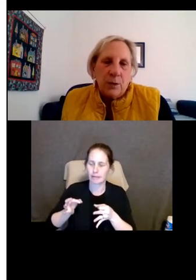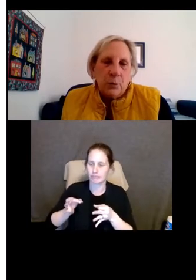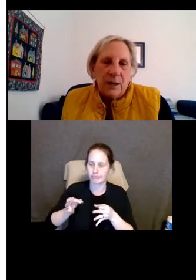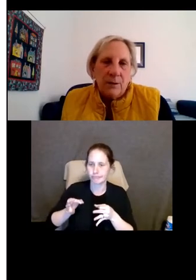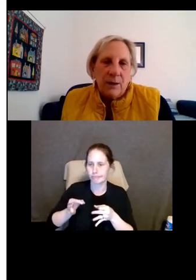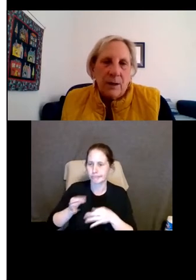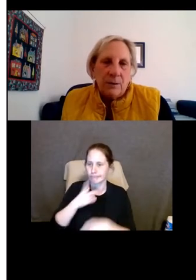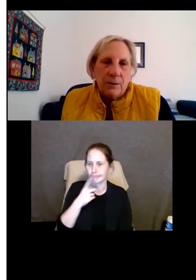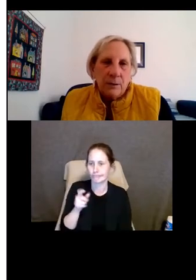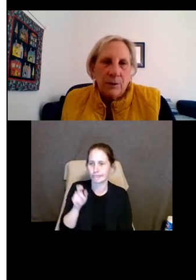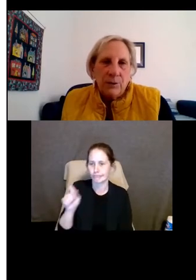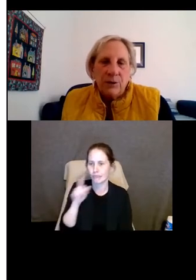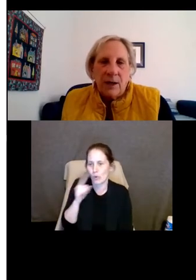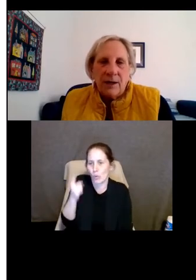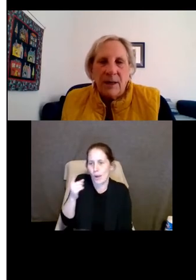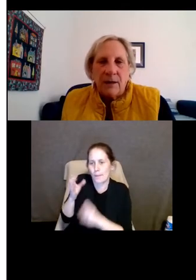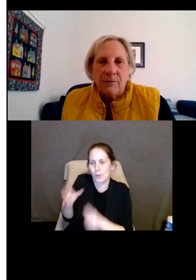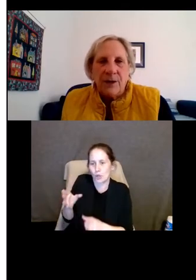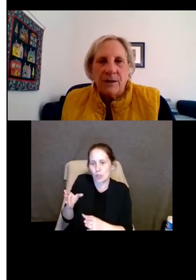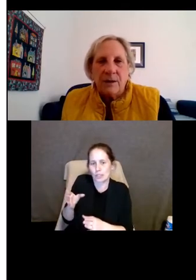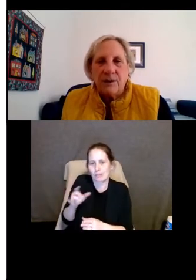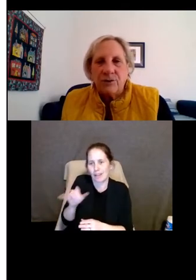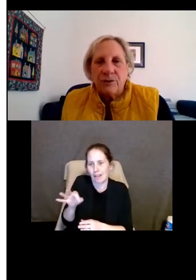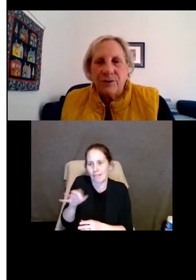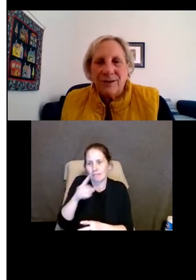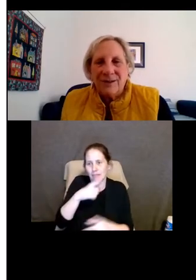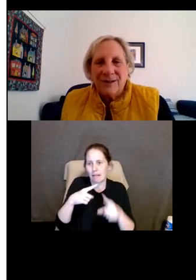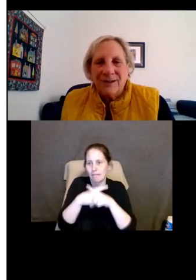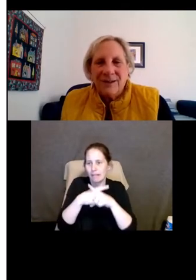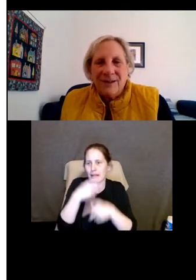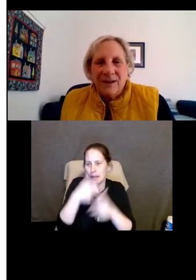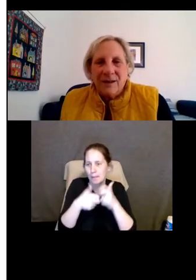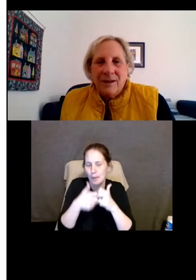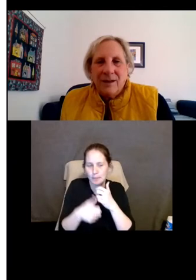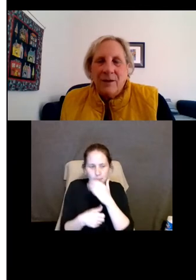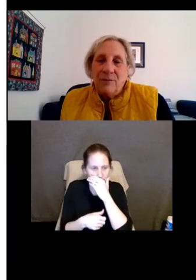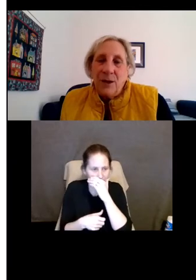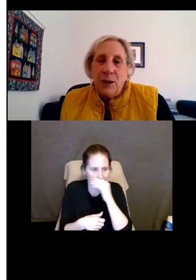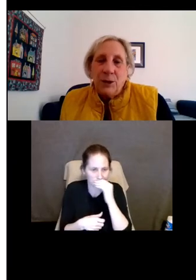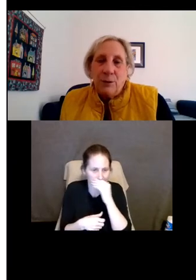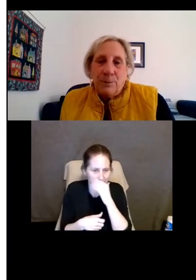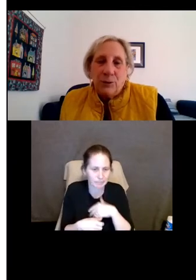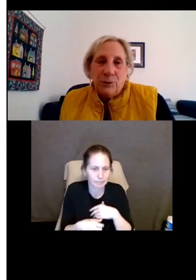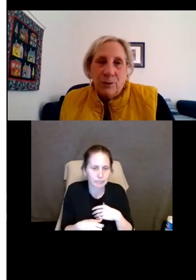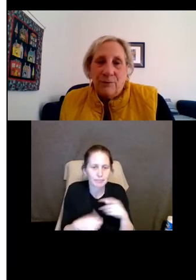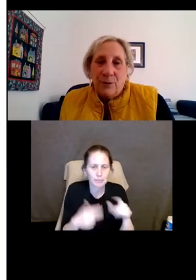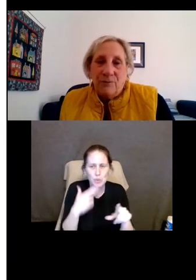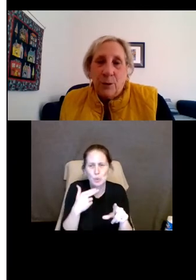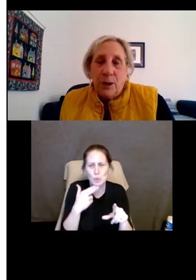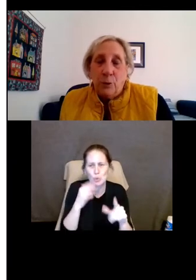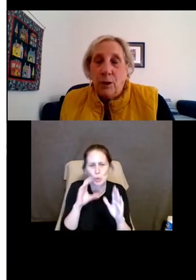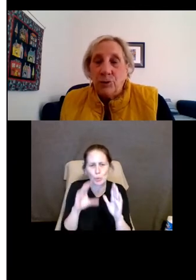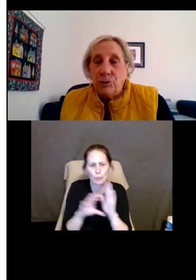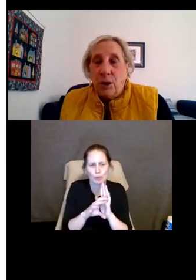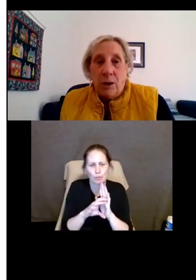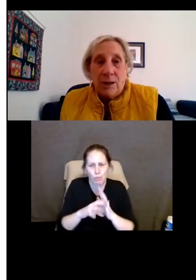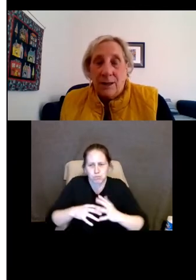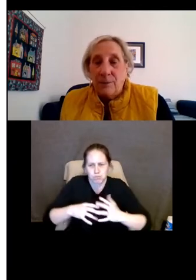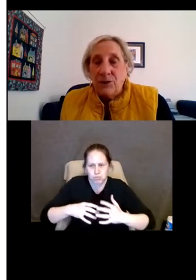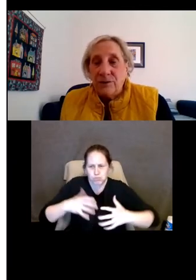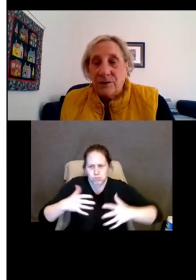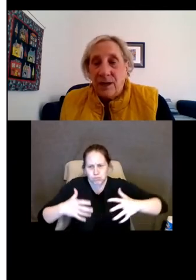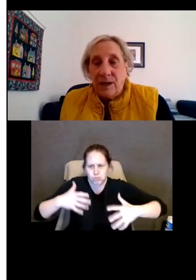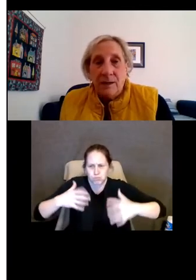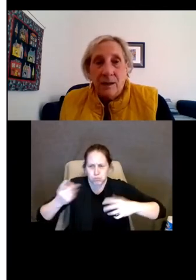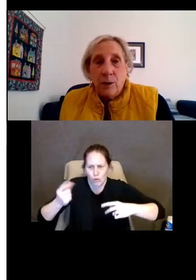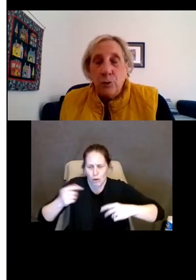decision one way or the other, when you're talking about conflicting issues. I have a very cute picture of a very large dog.